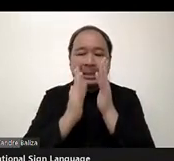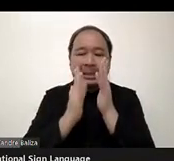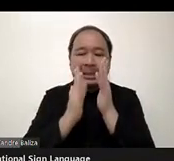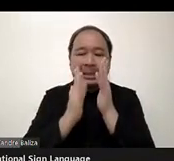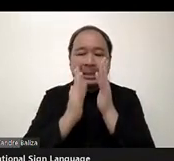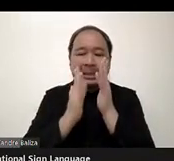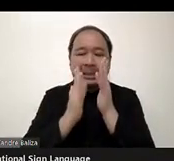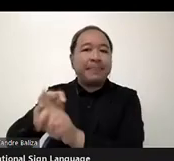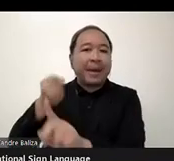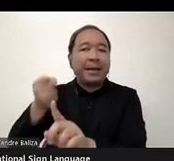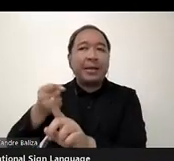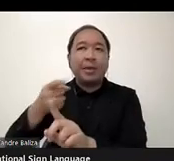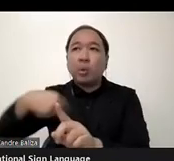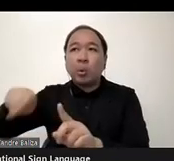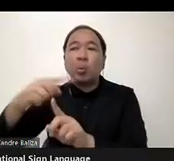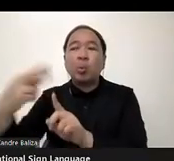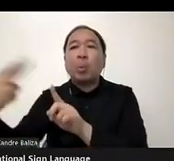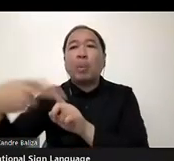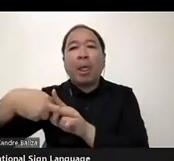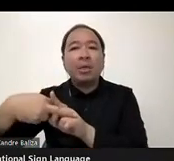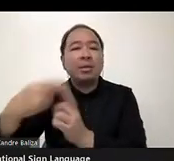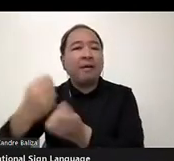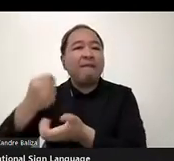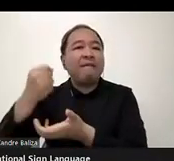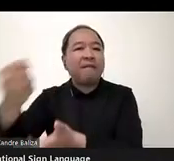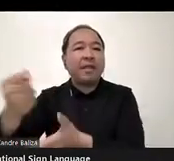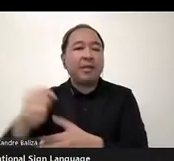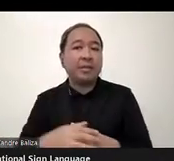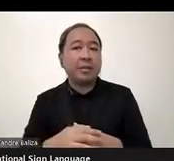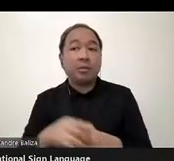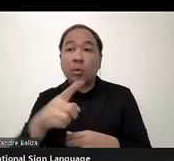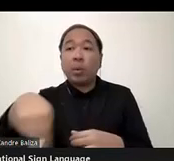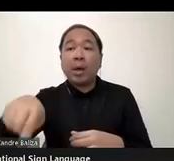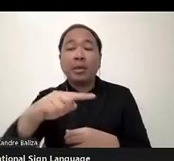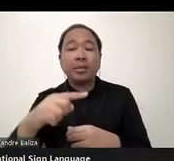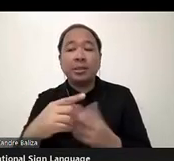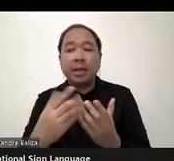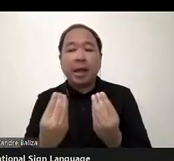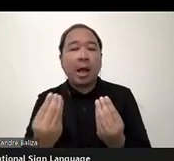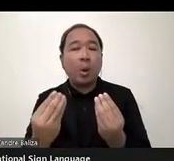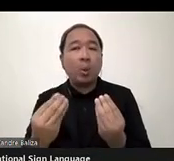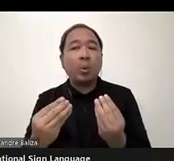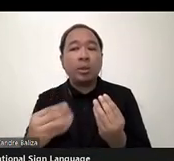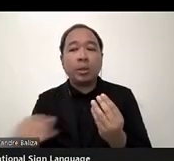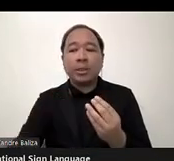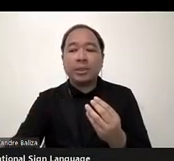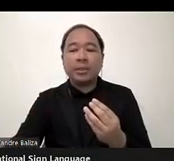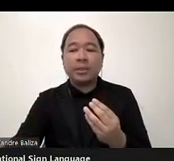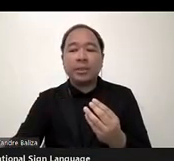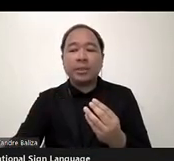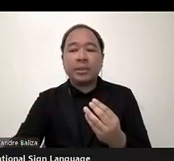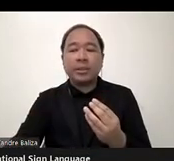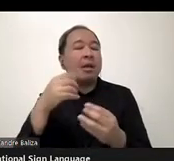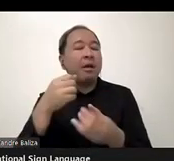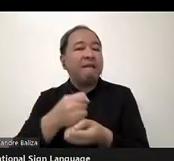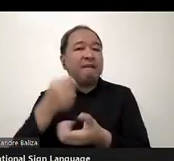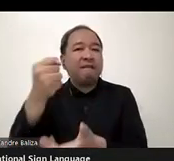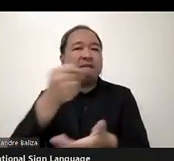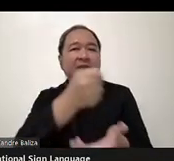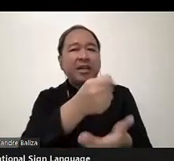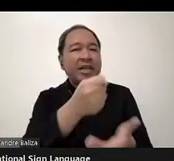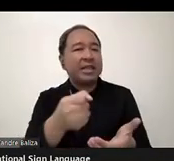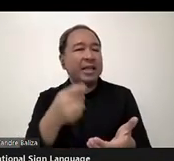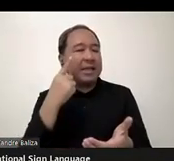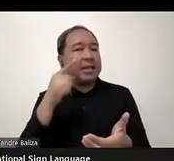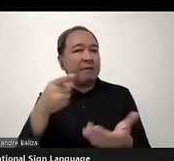So the first is on our website, in terms of criteria for funding, we have clearly identified